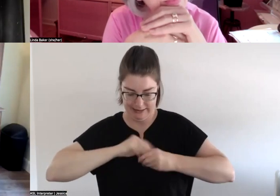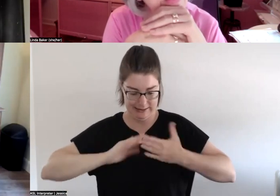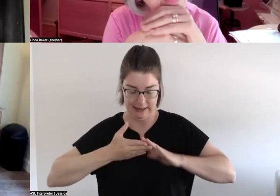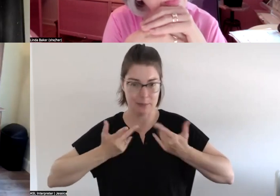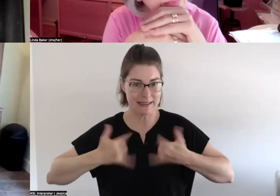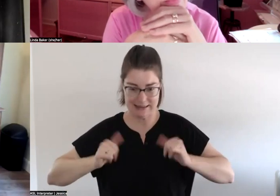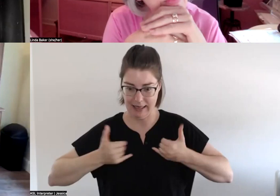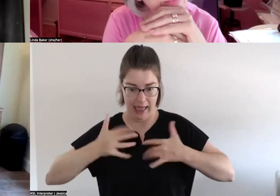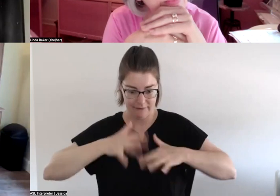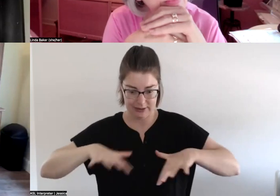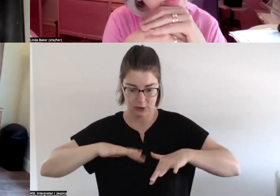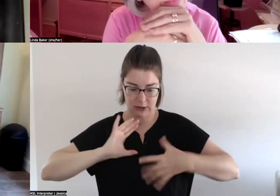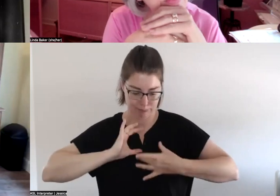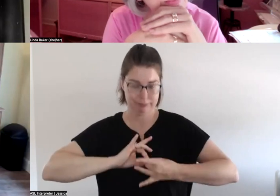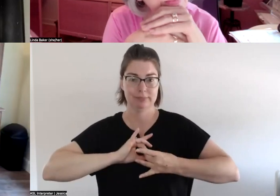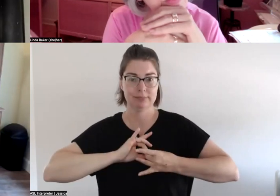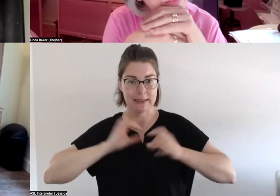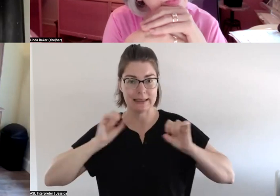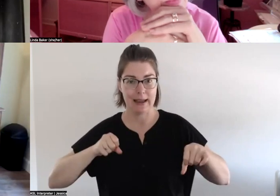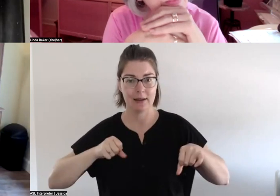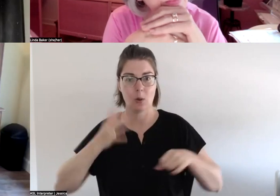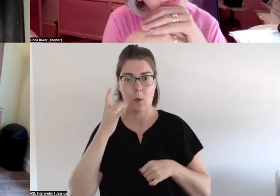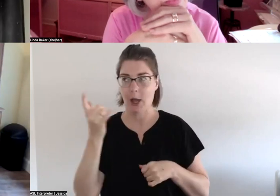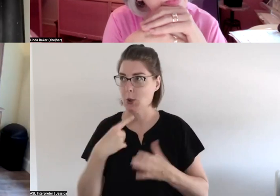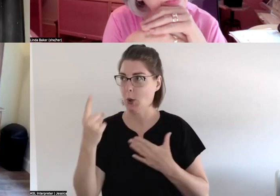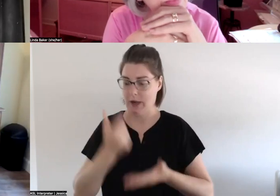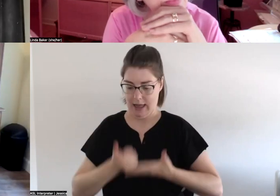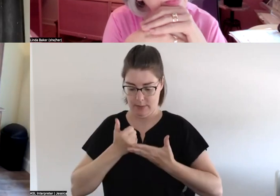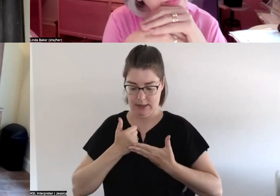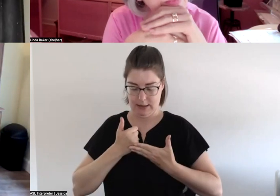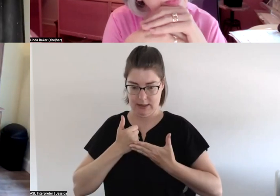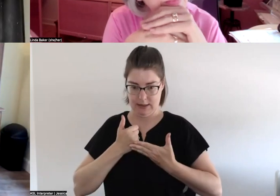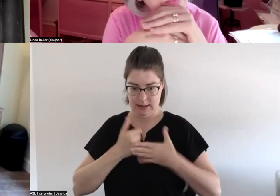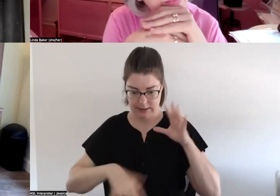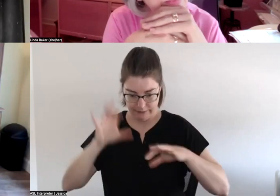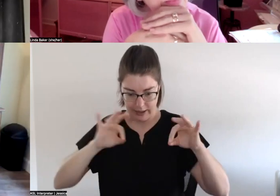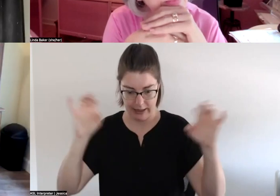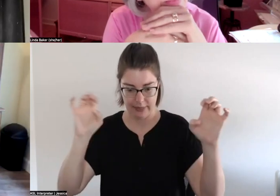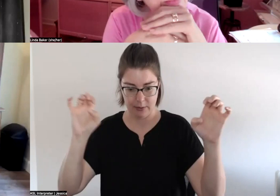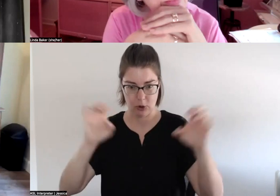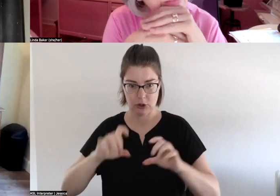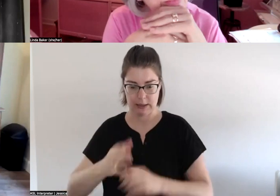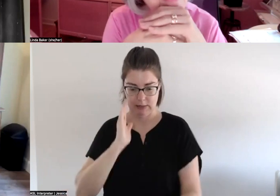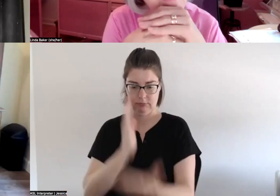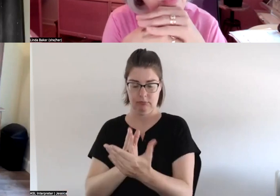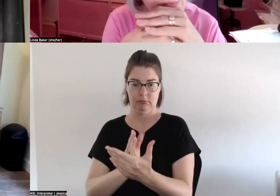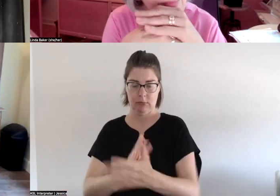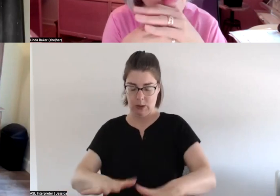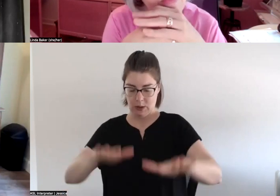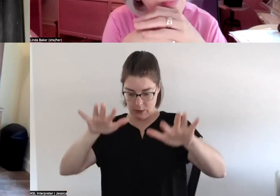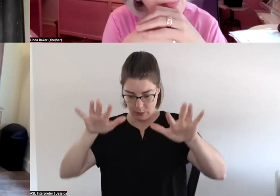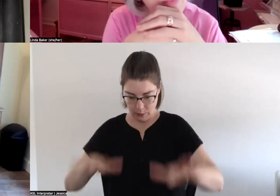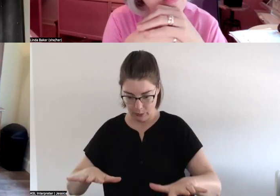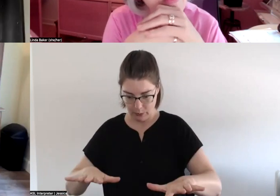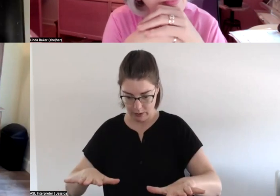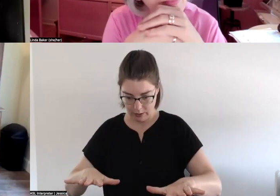because no one's there to help us pull the emergency brake to slow down yeah i